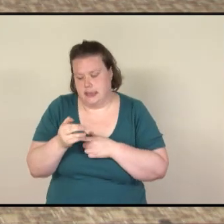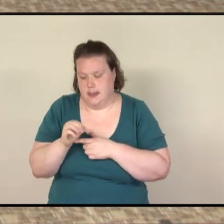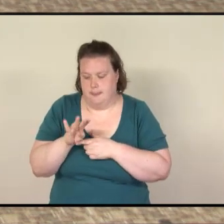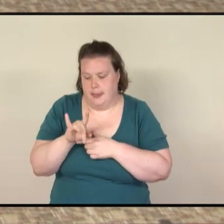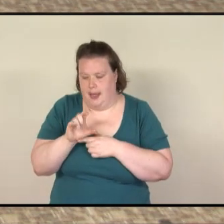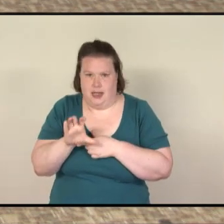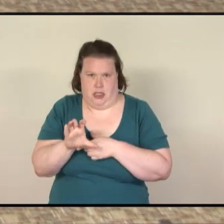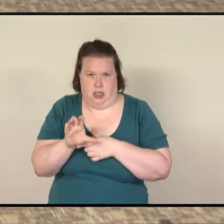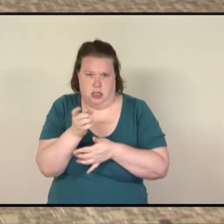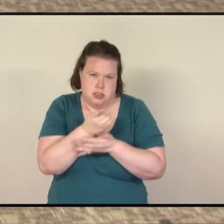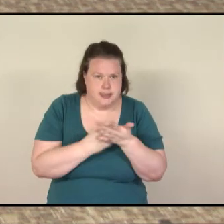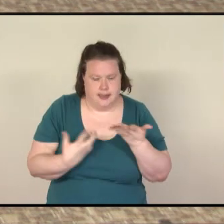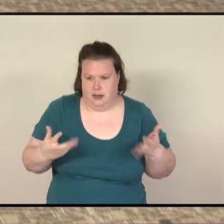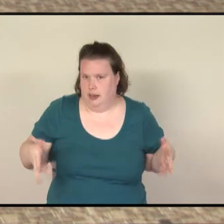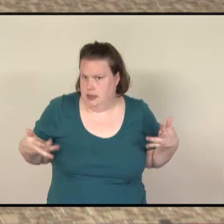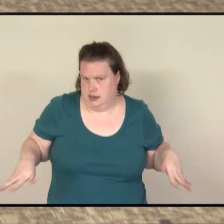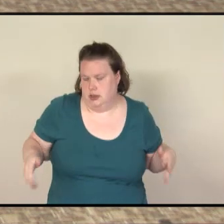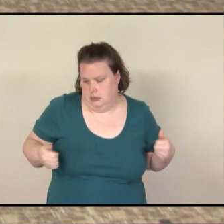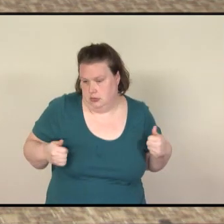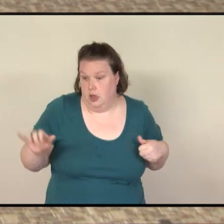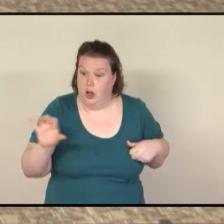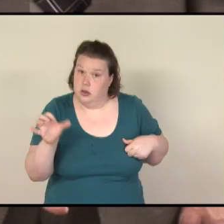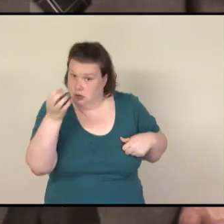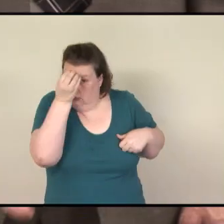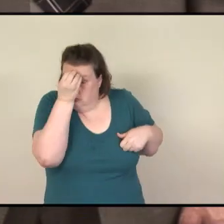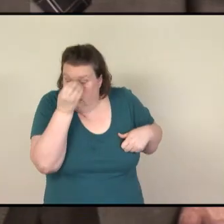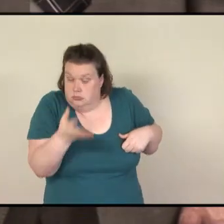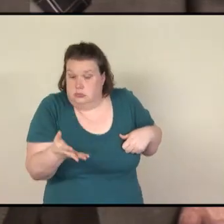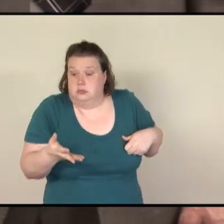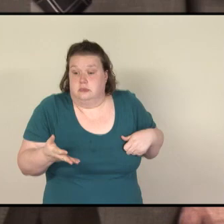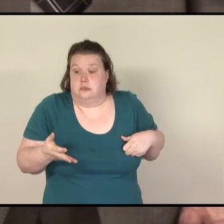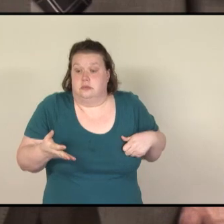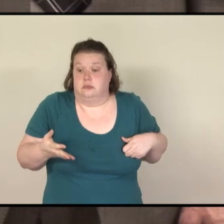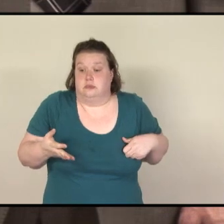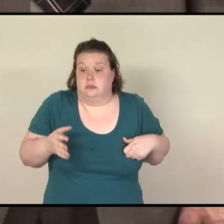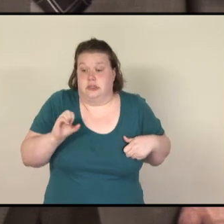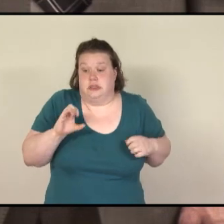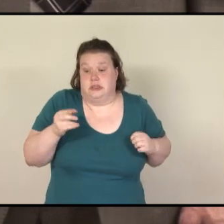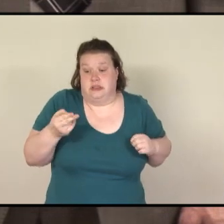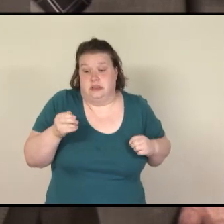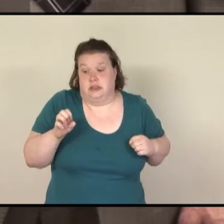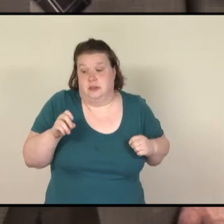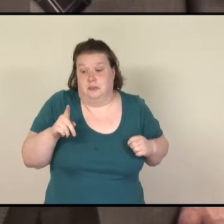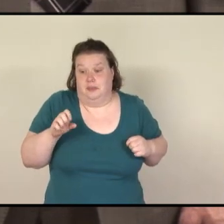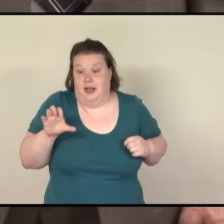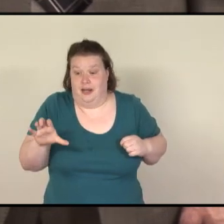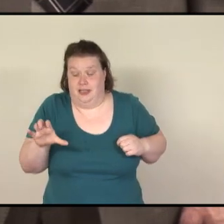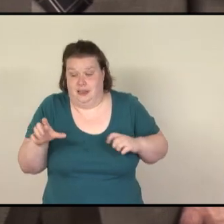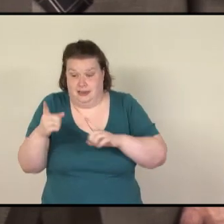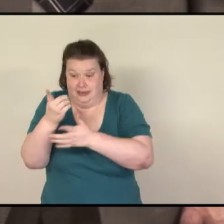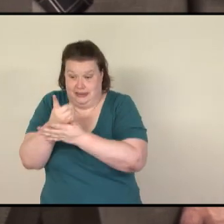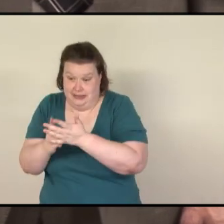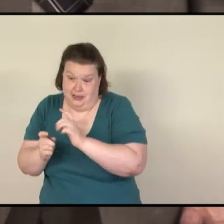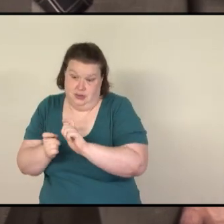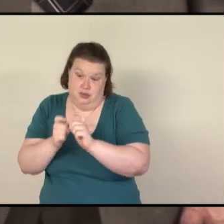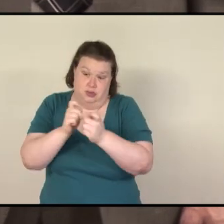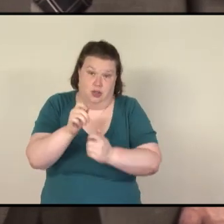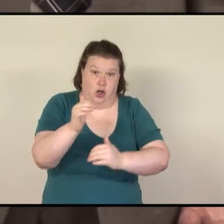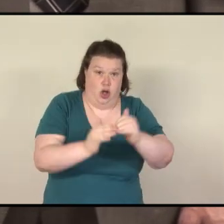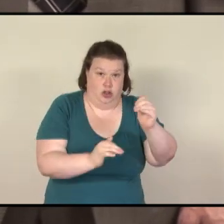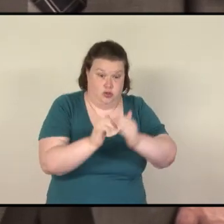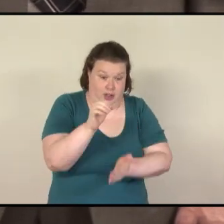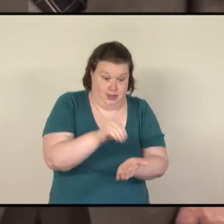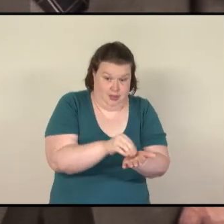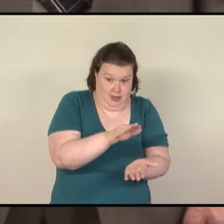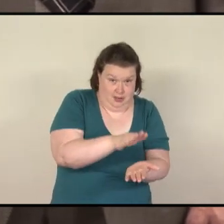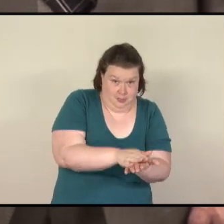we're currently so I will also point out you know that the development of schematic design to contract documents is also a process